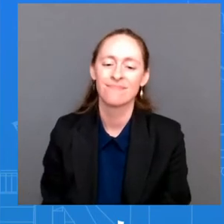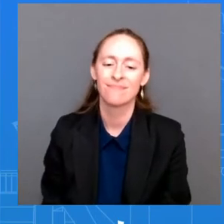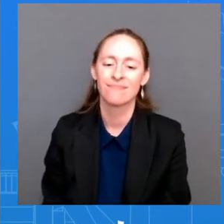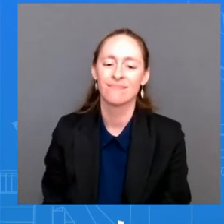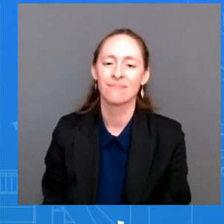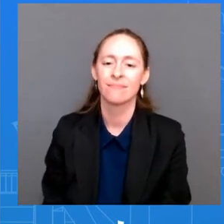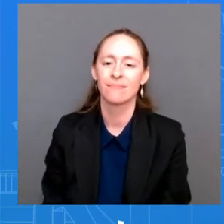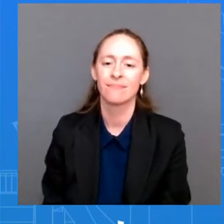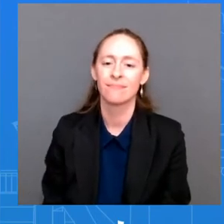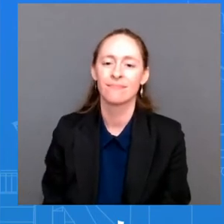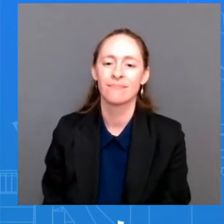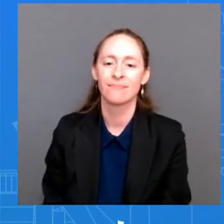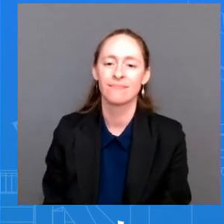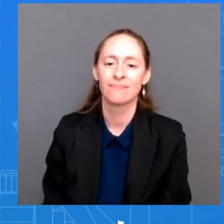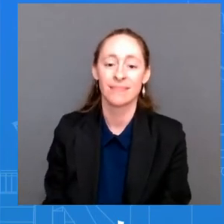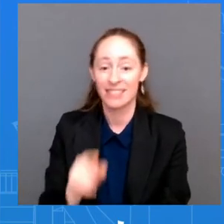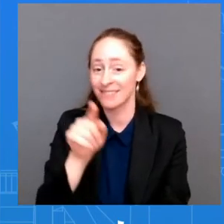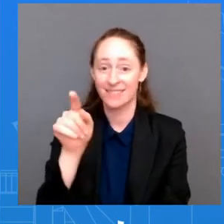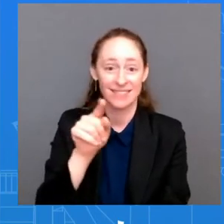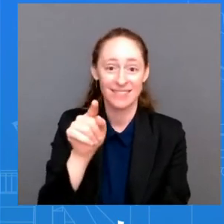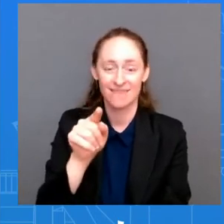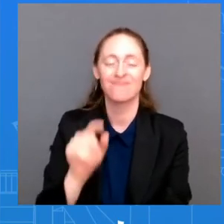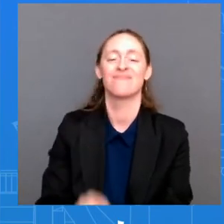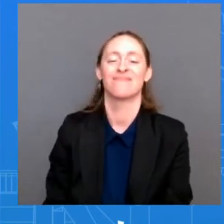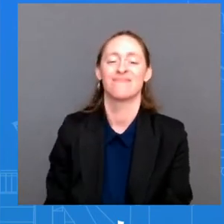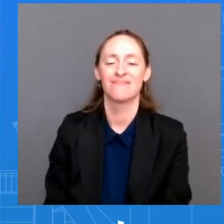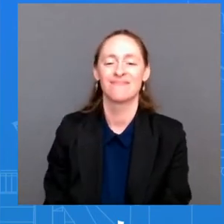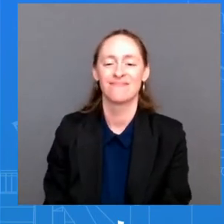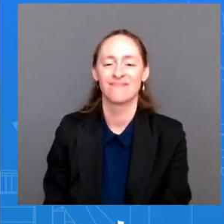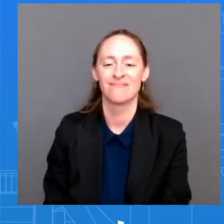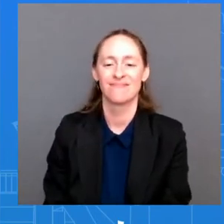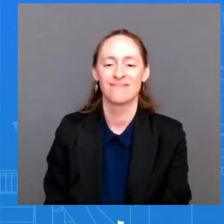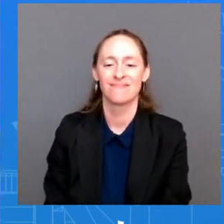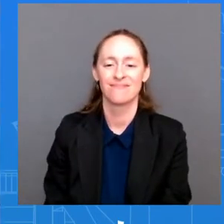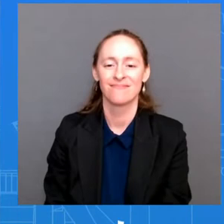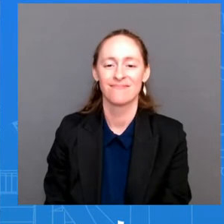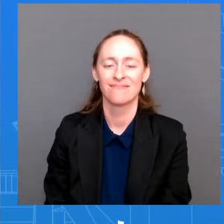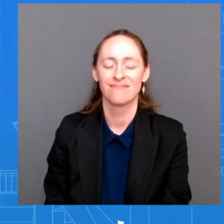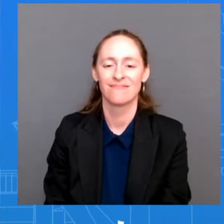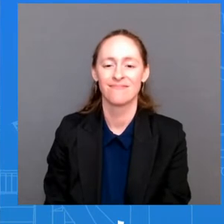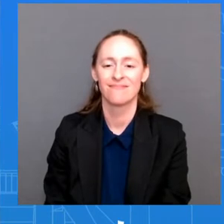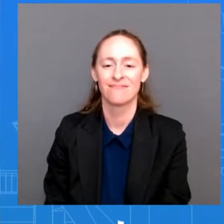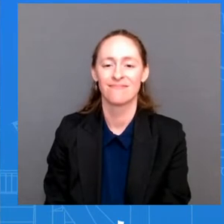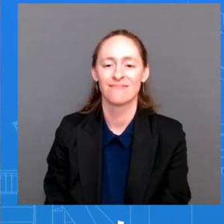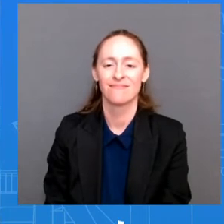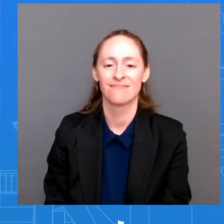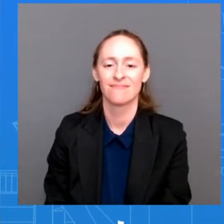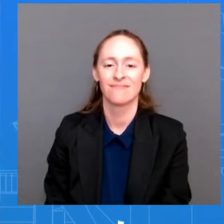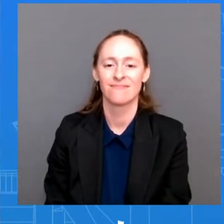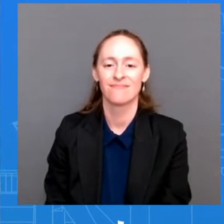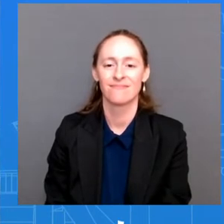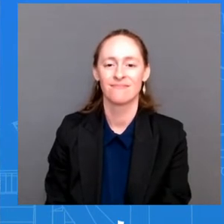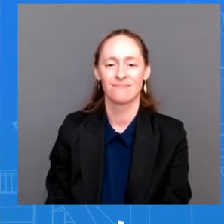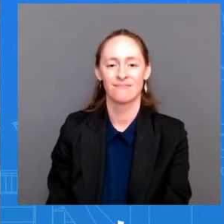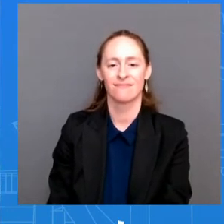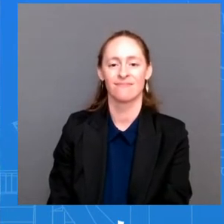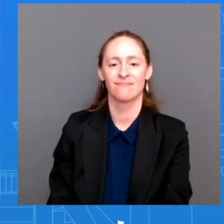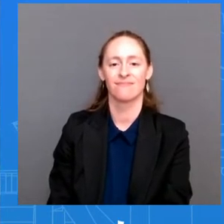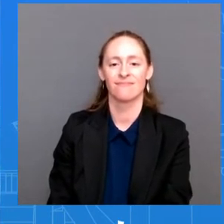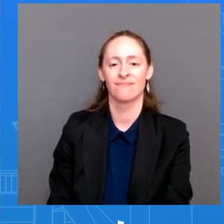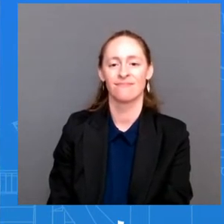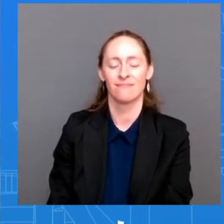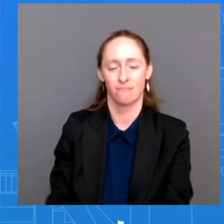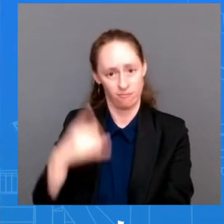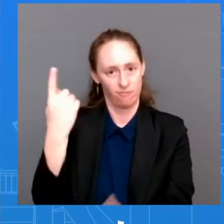you before. The you so much. I'm just curious if there's any concern about the president's rebound case, concern that that could set